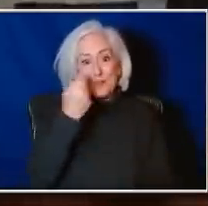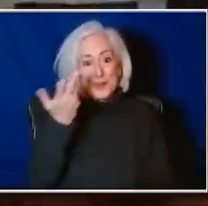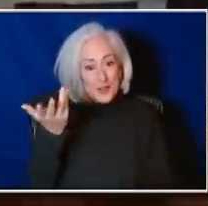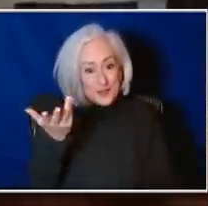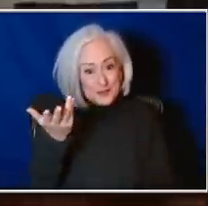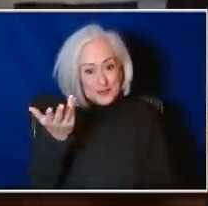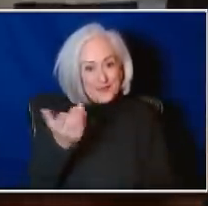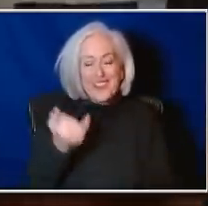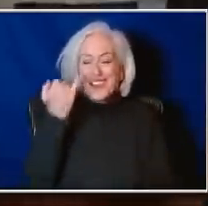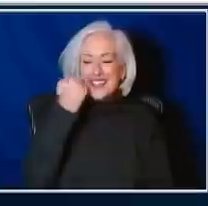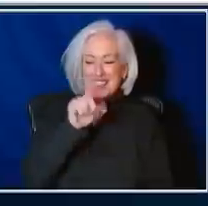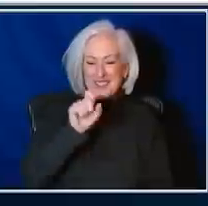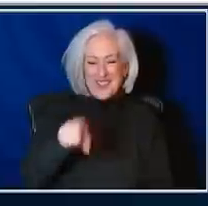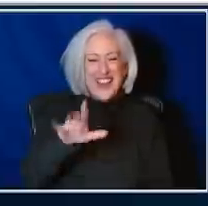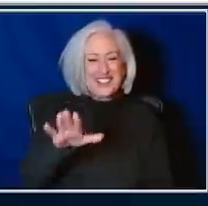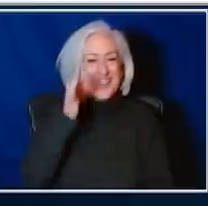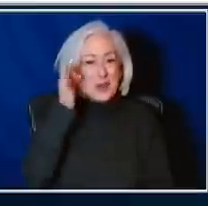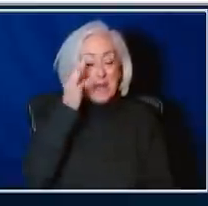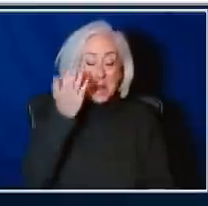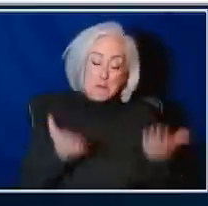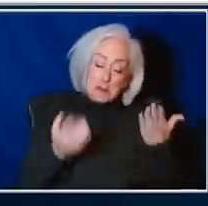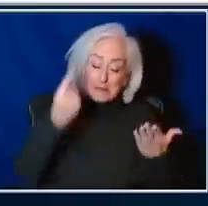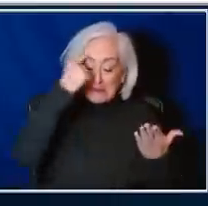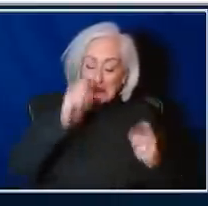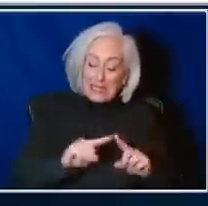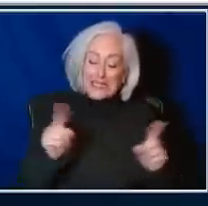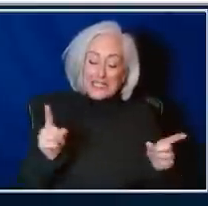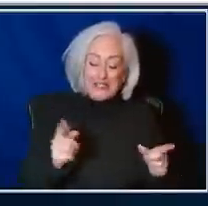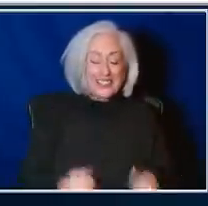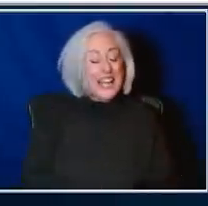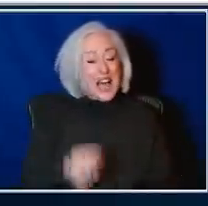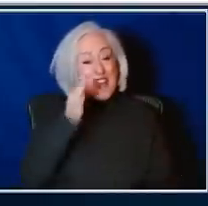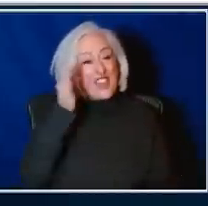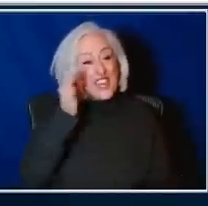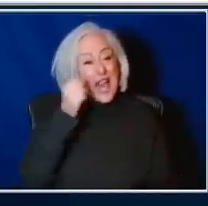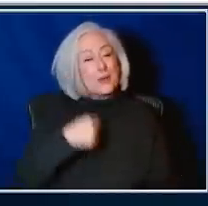asked the cat. Yeah, the cat would probably say, I'm very annoying.